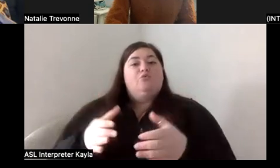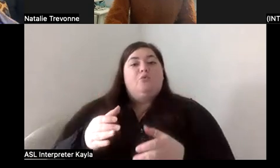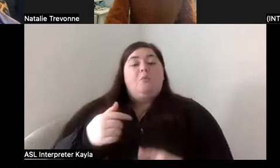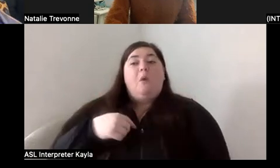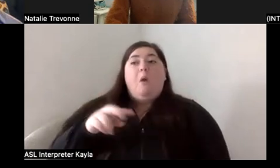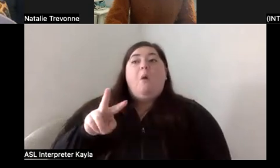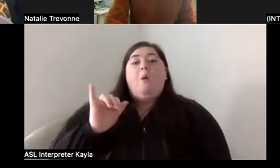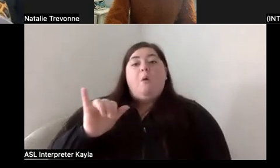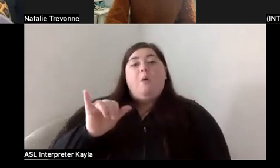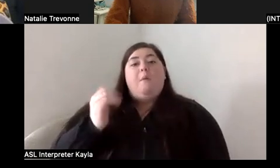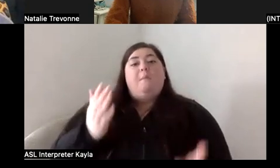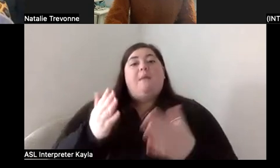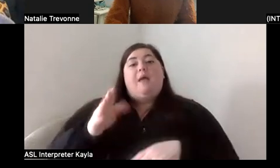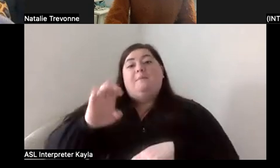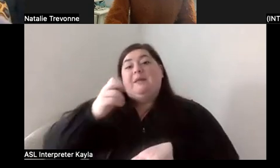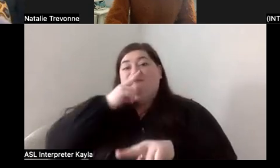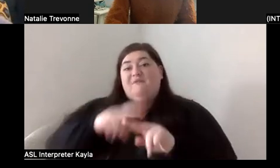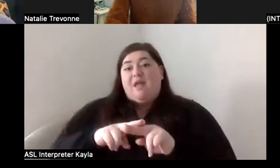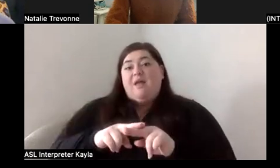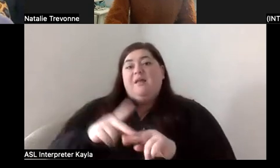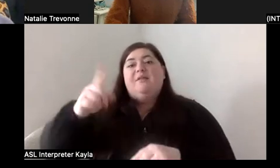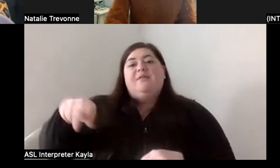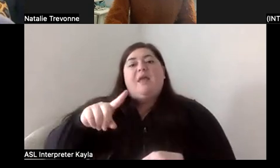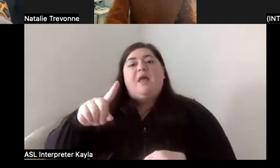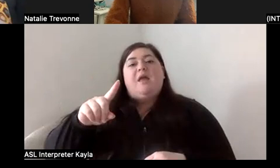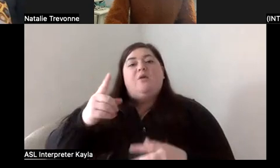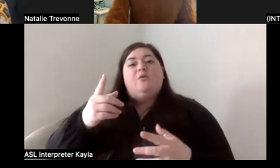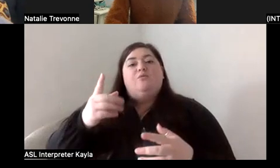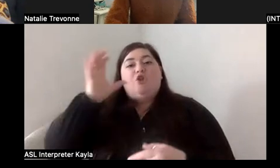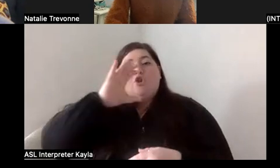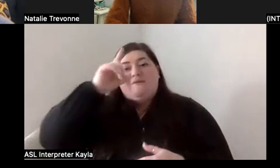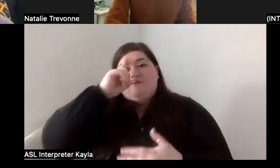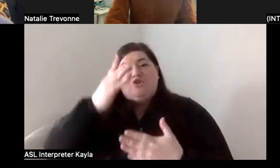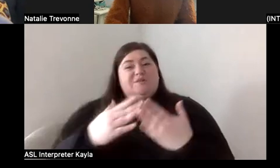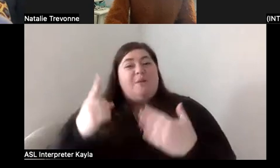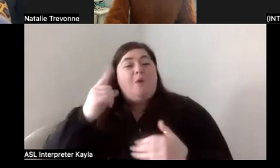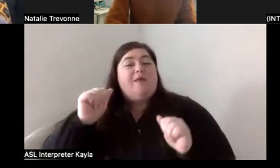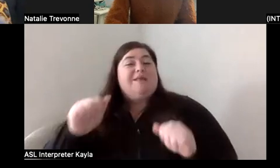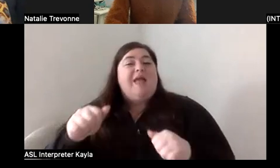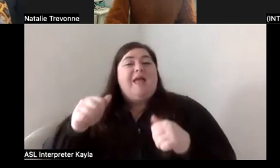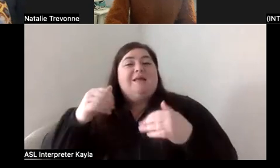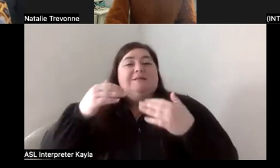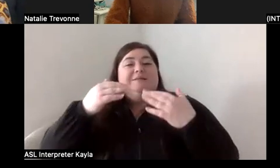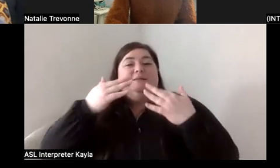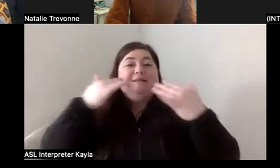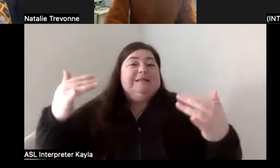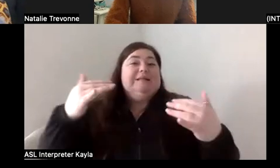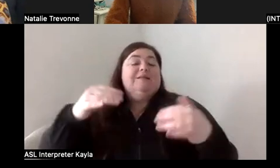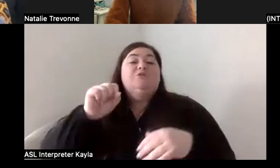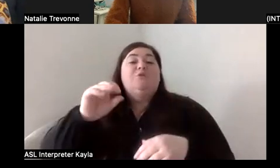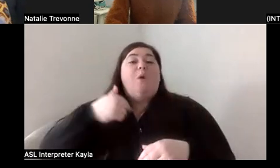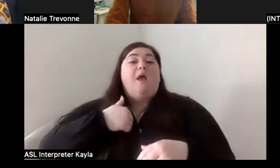was like, oh, this might be fun. They were looking for someone who could sing. And I grew up in church choirs and sung in